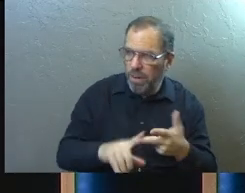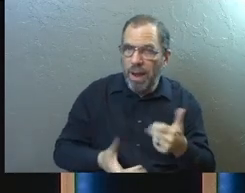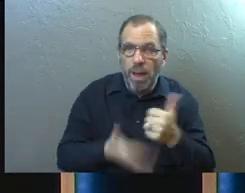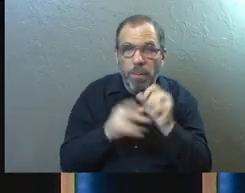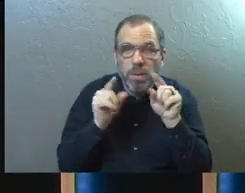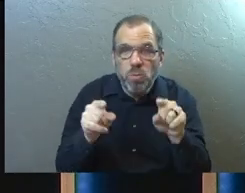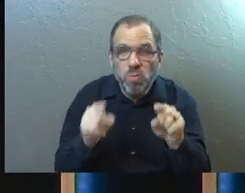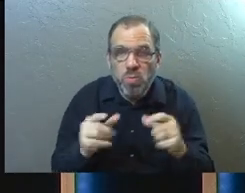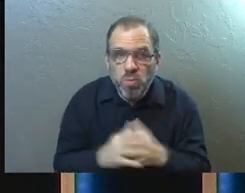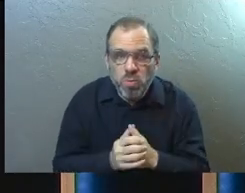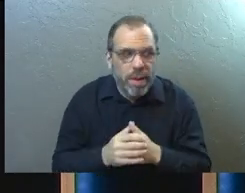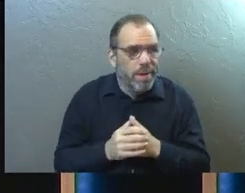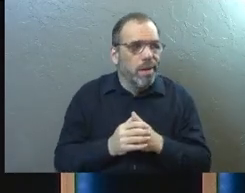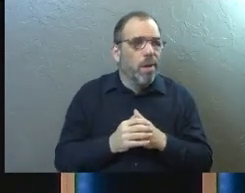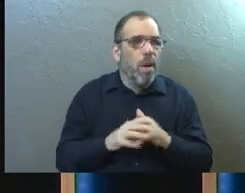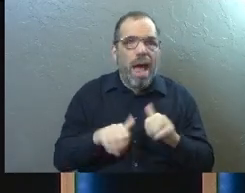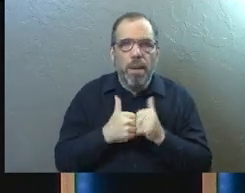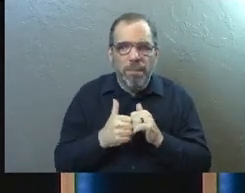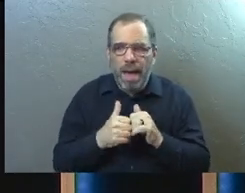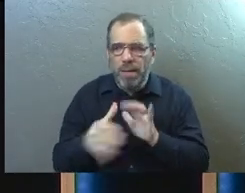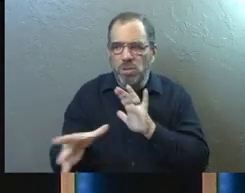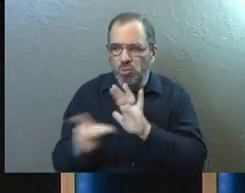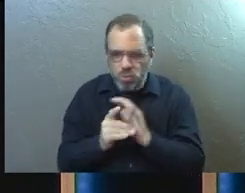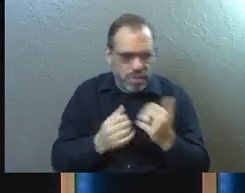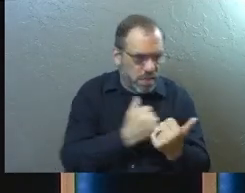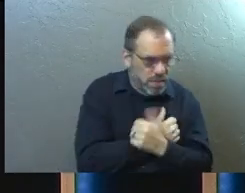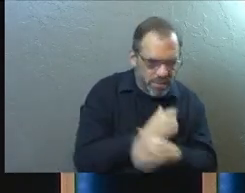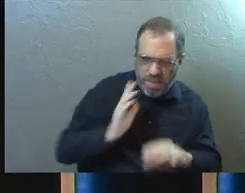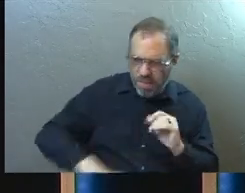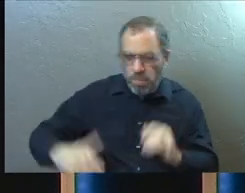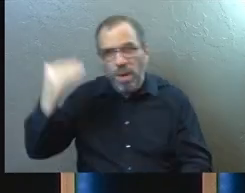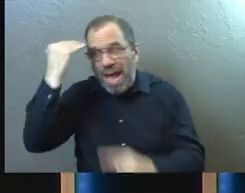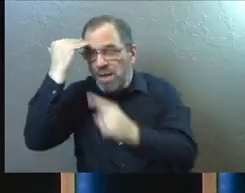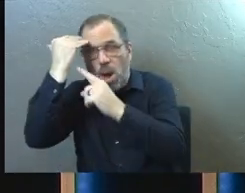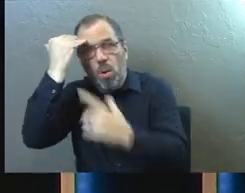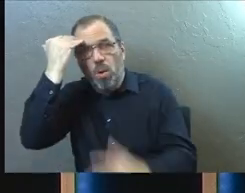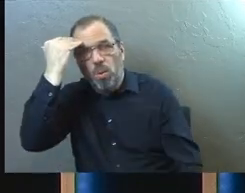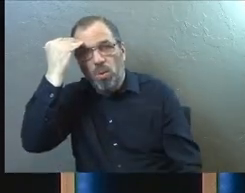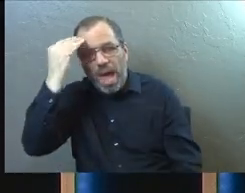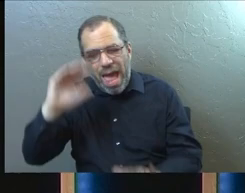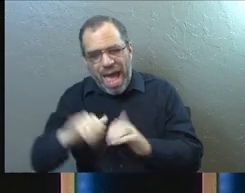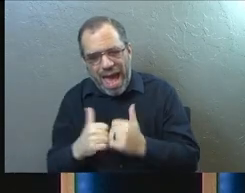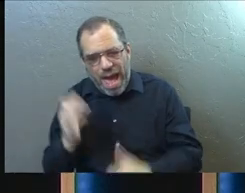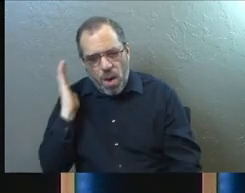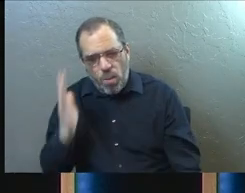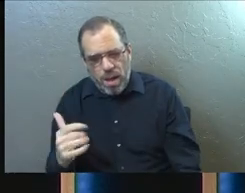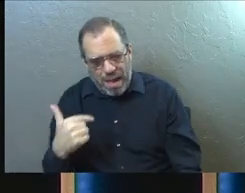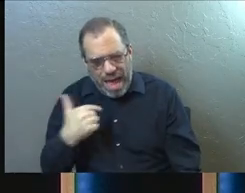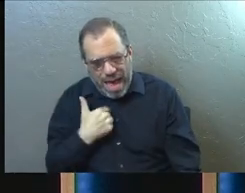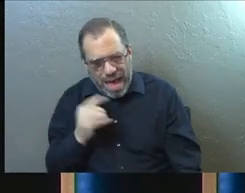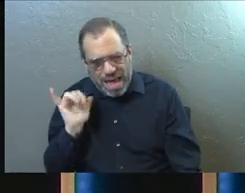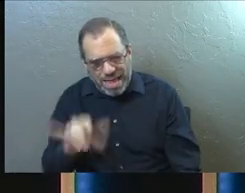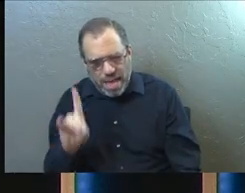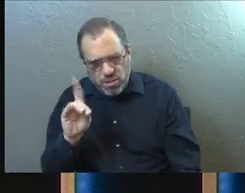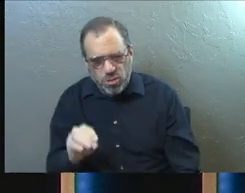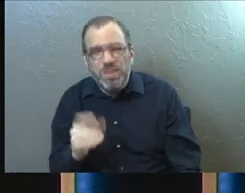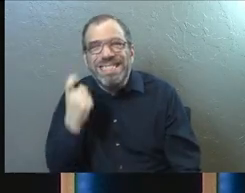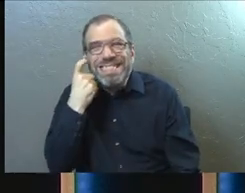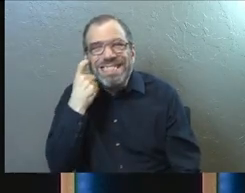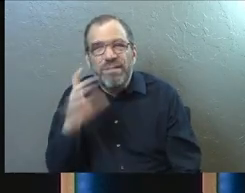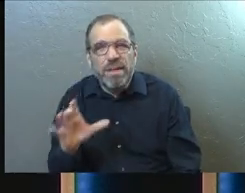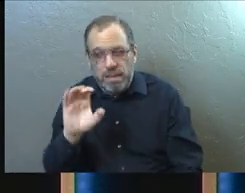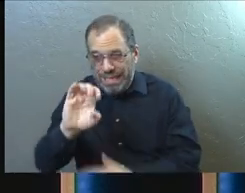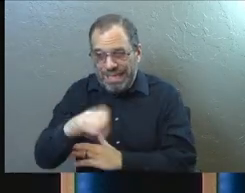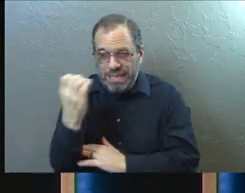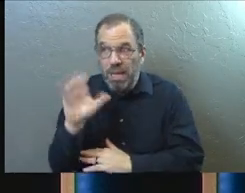helping you? How am I choosing love over what I know? How am I going to do that? And we just did, you